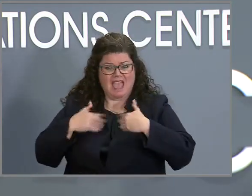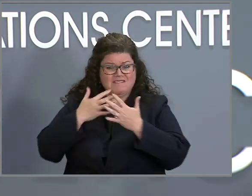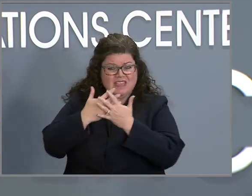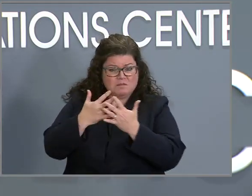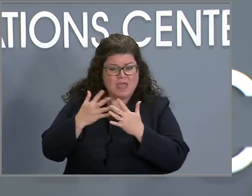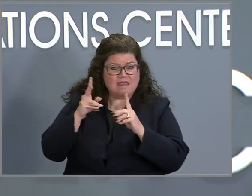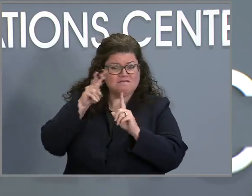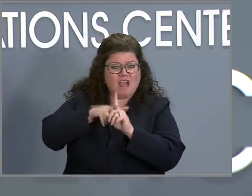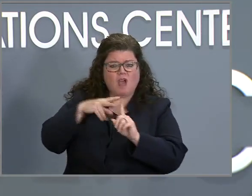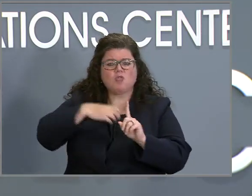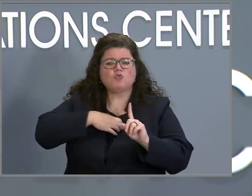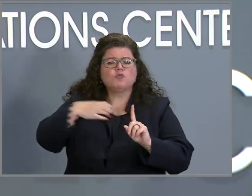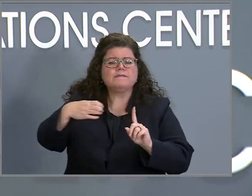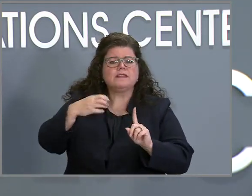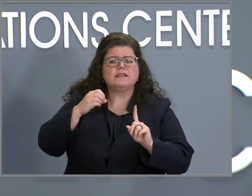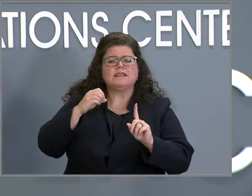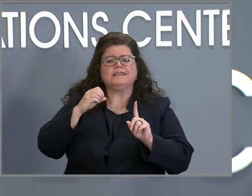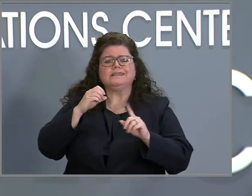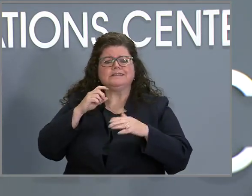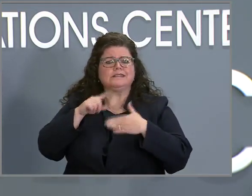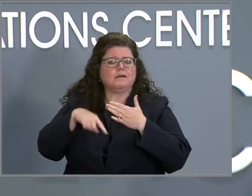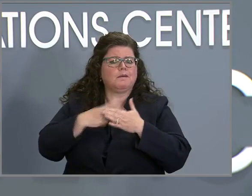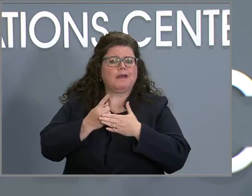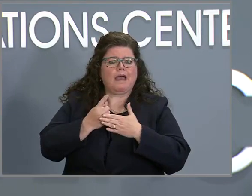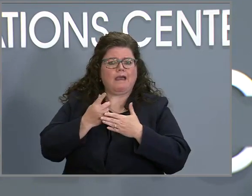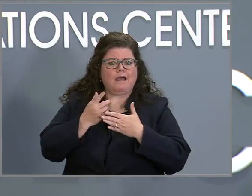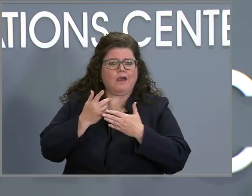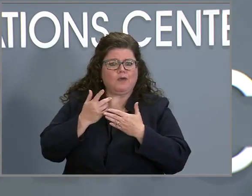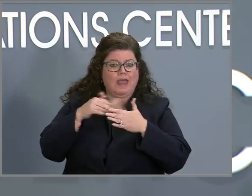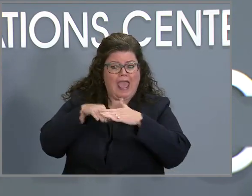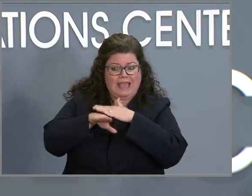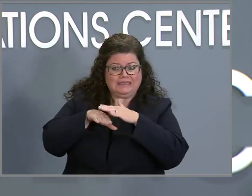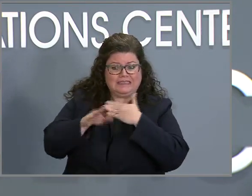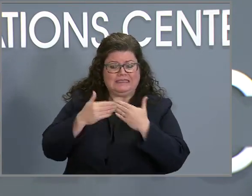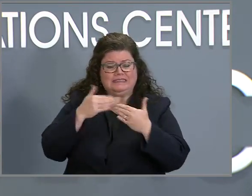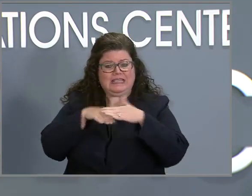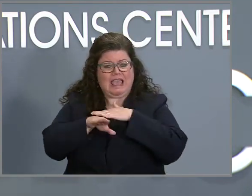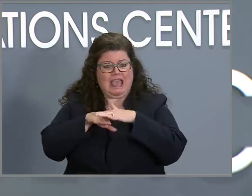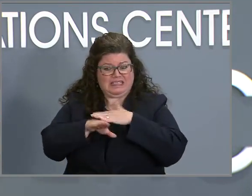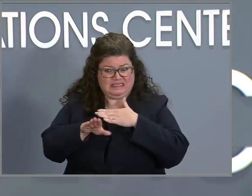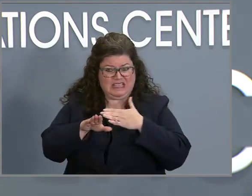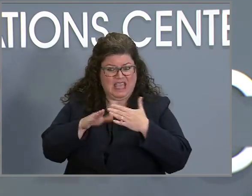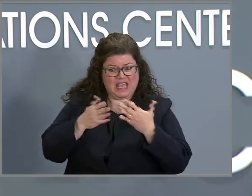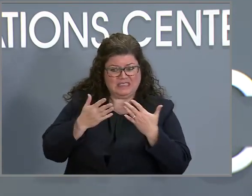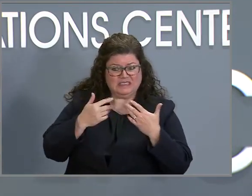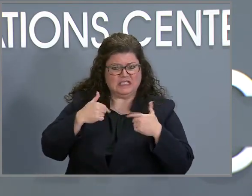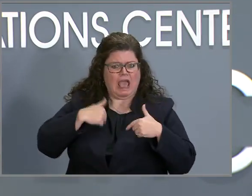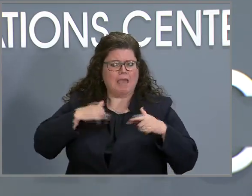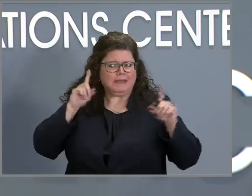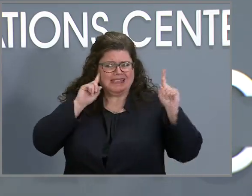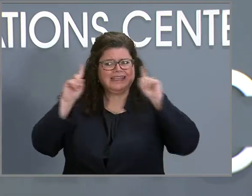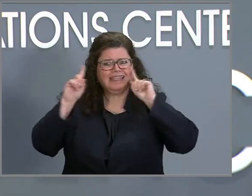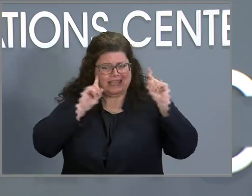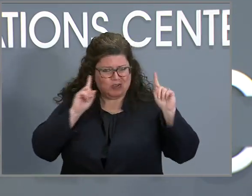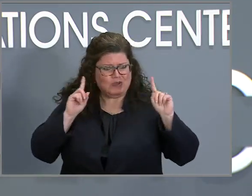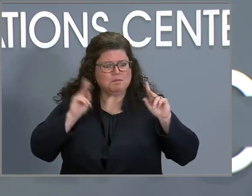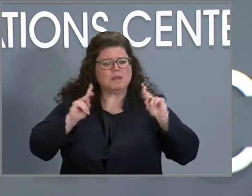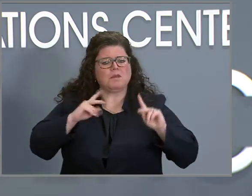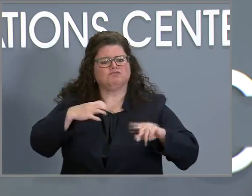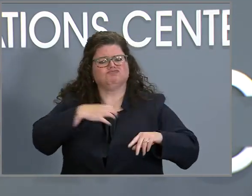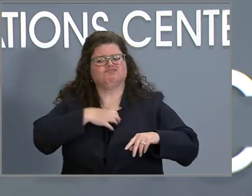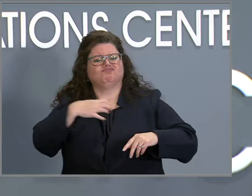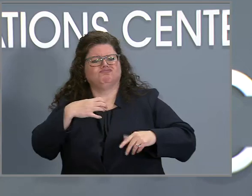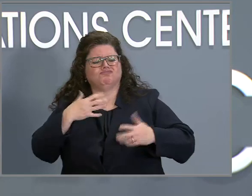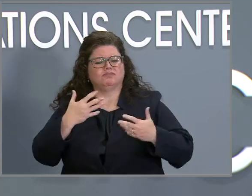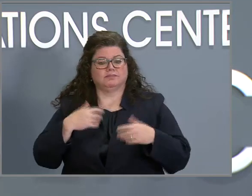grievances or, you know, uh, complaints over, um, access to boosters? This is something that we've been hearing. Uh, I don't